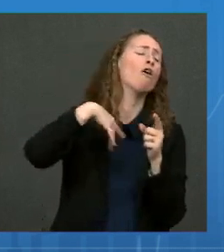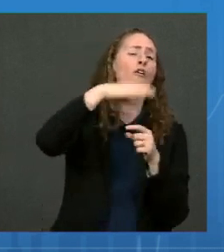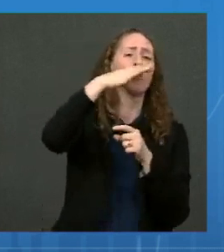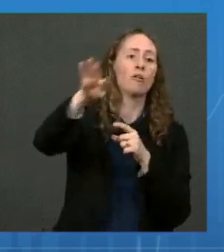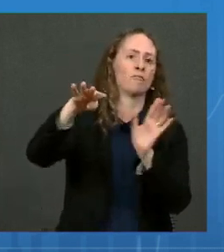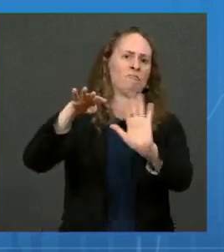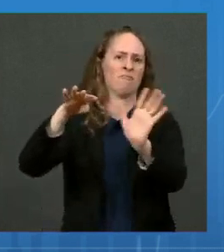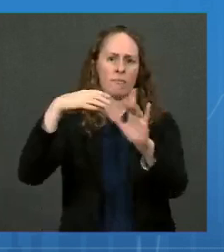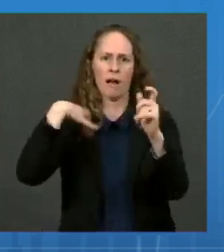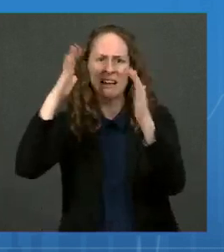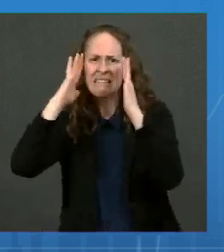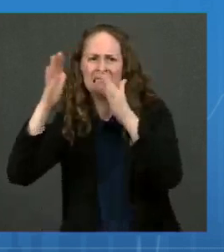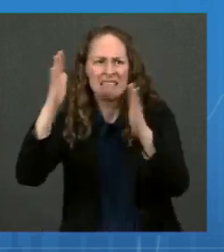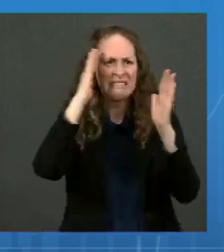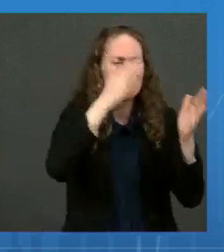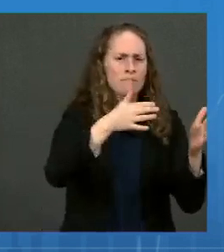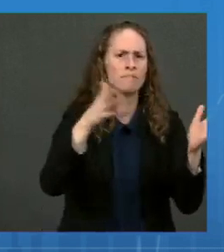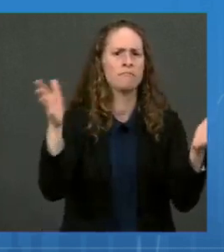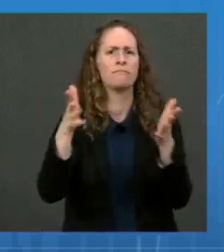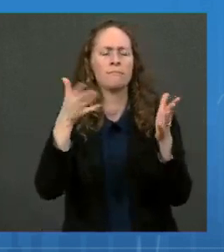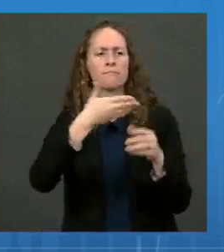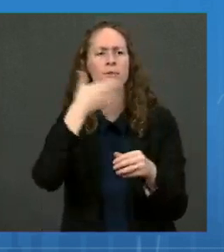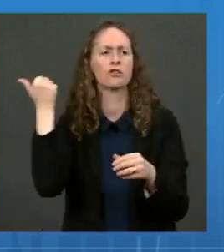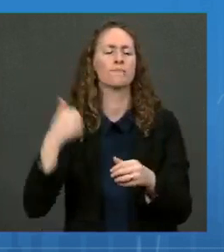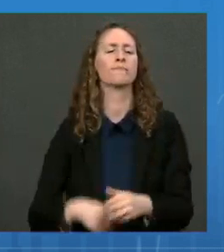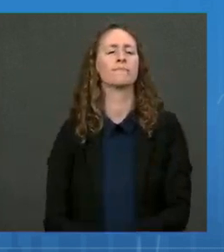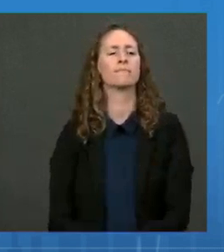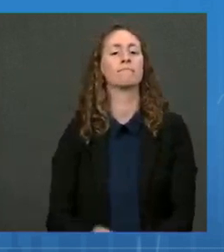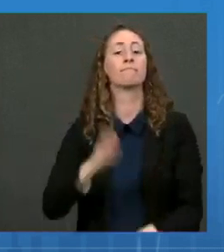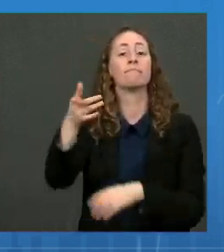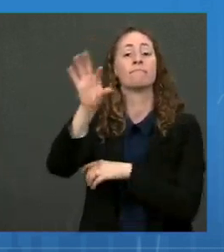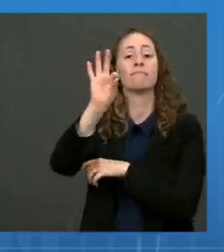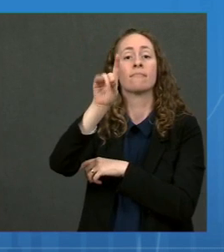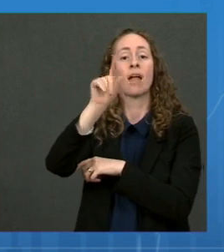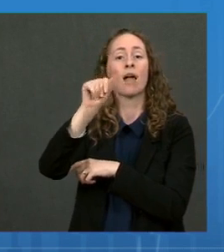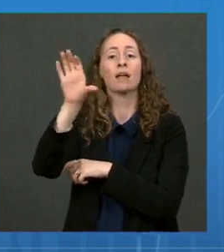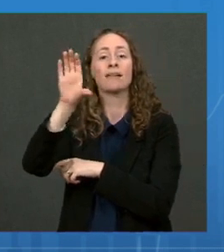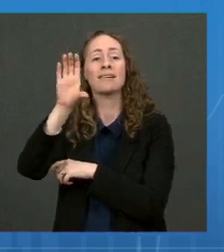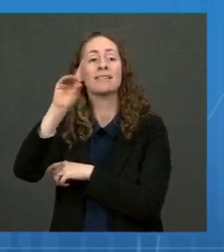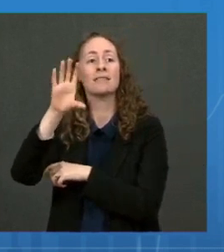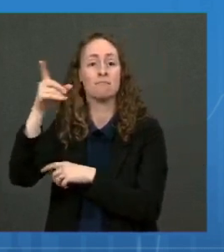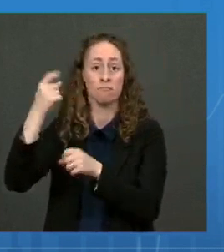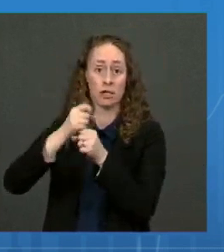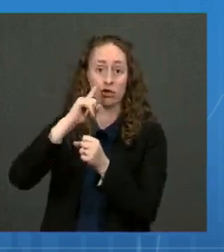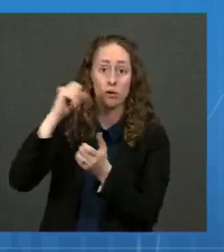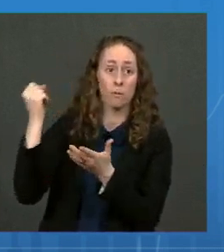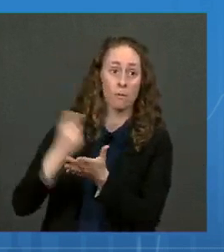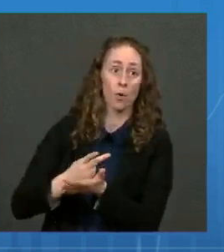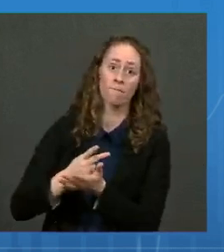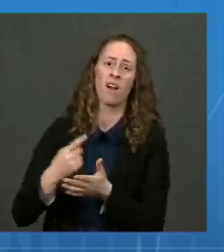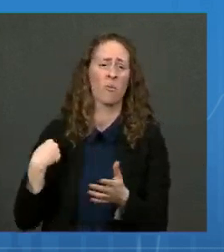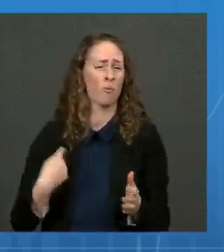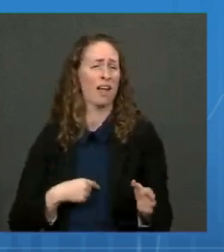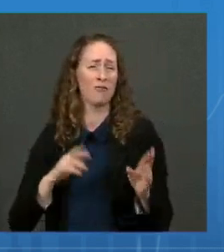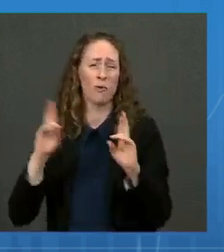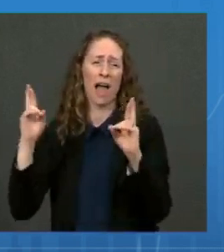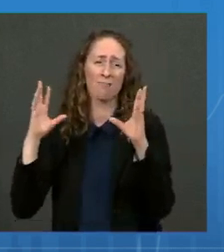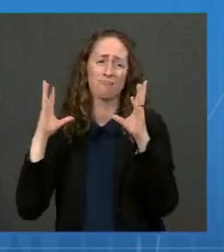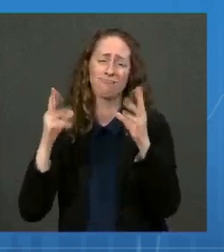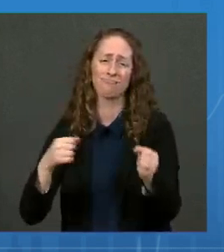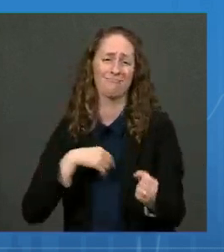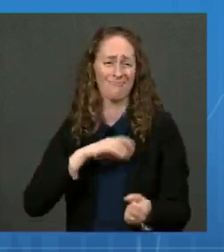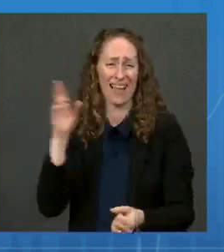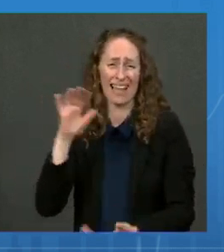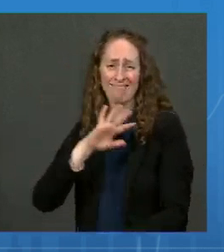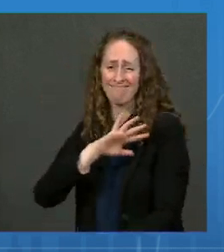FDA and CDC, we will be ready. And we have the supply. want to emphasize it's a